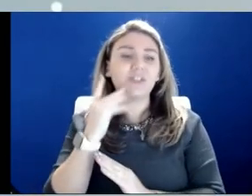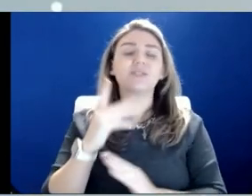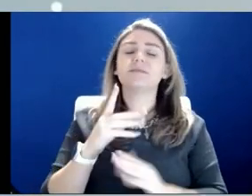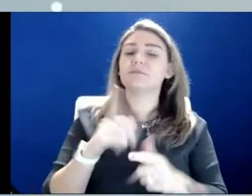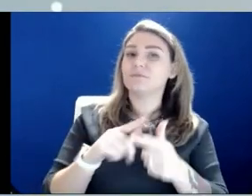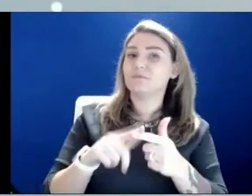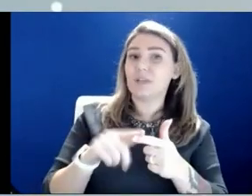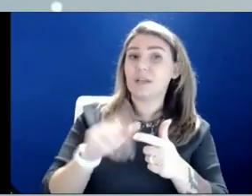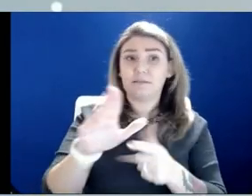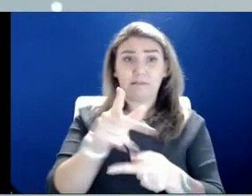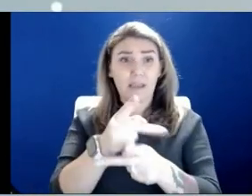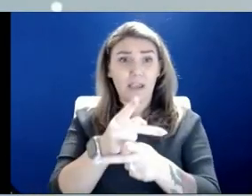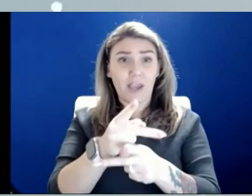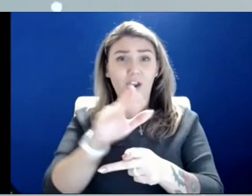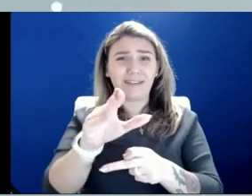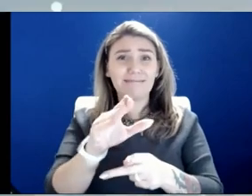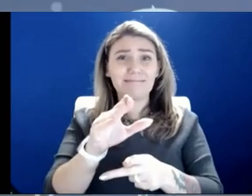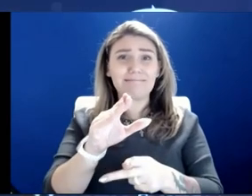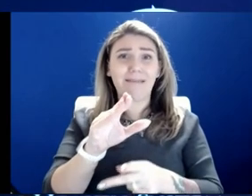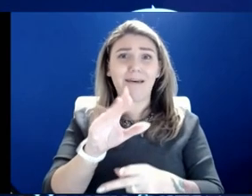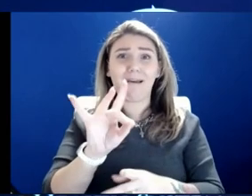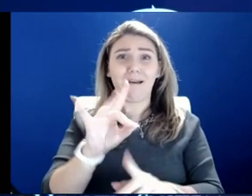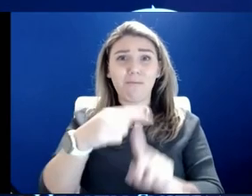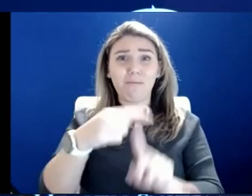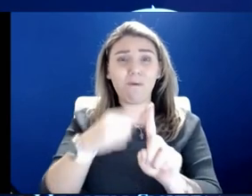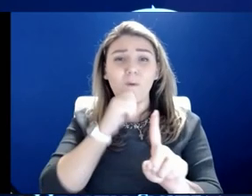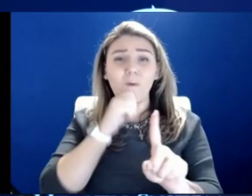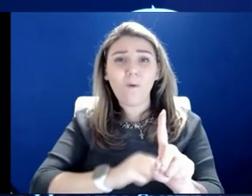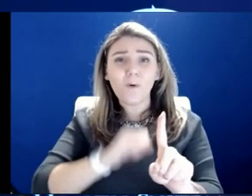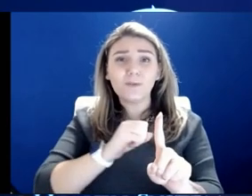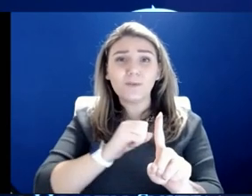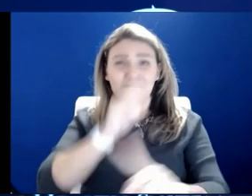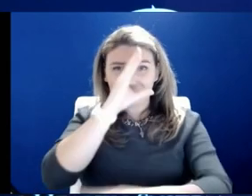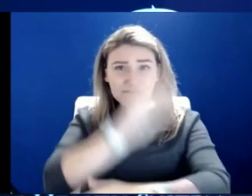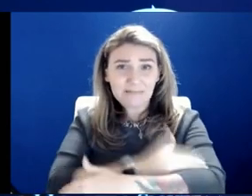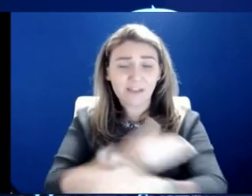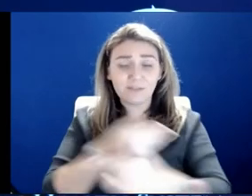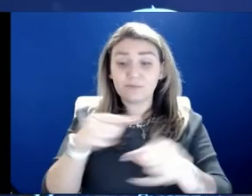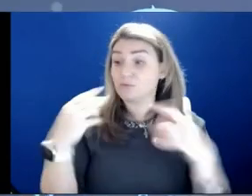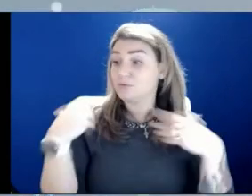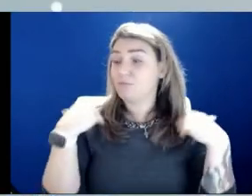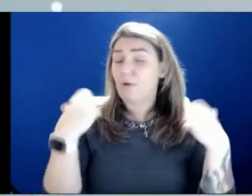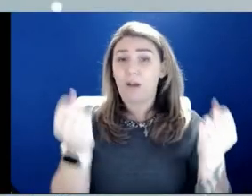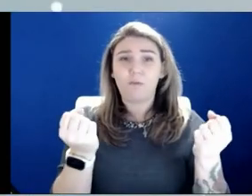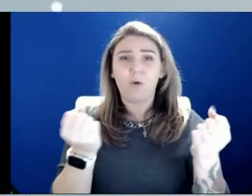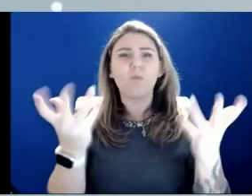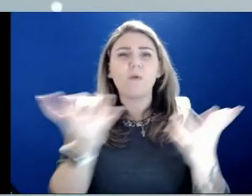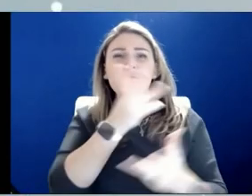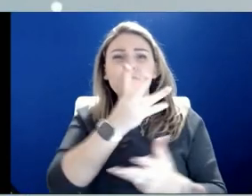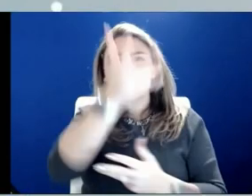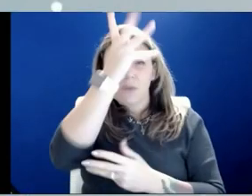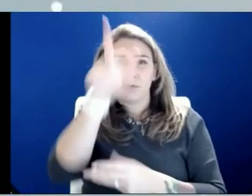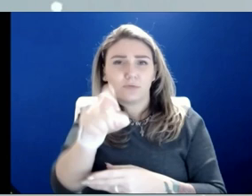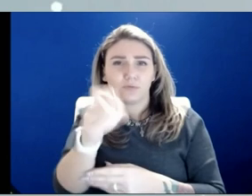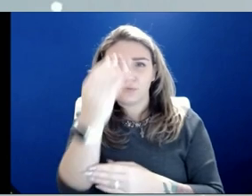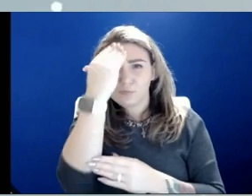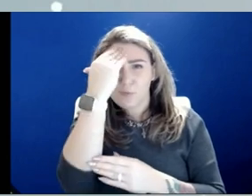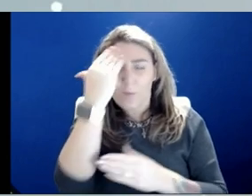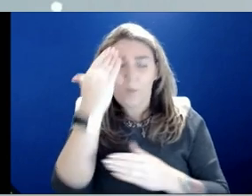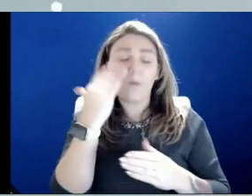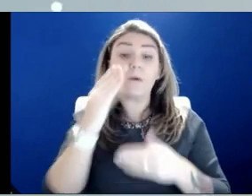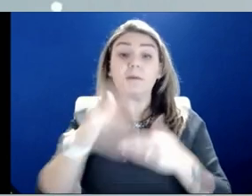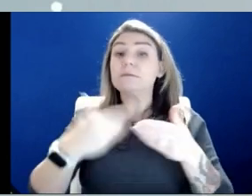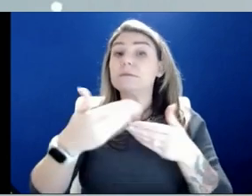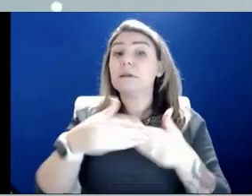to give his eight-month-old son during the recovery and what parents need to know. Also, what's next for Kansas City as the COVID surge